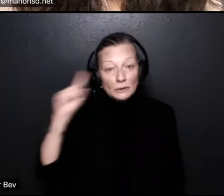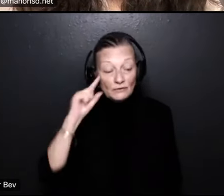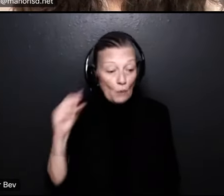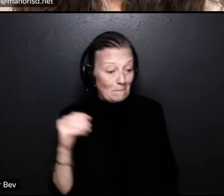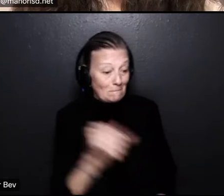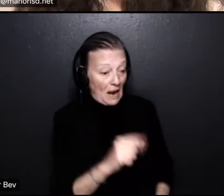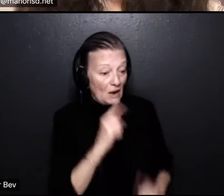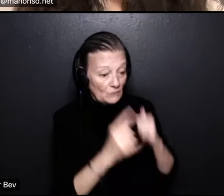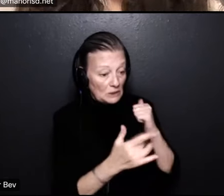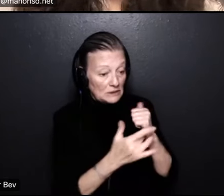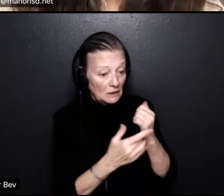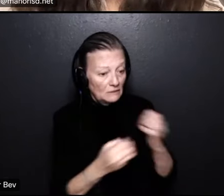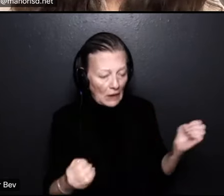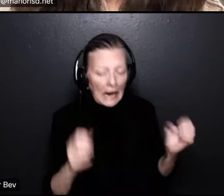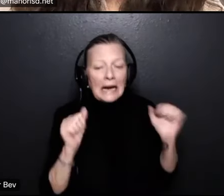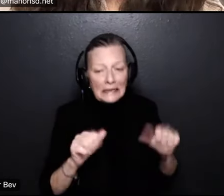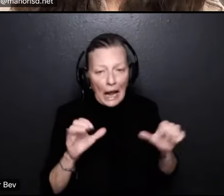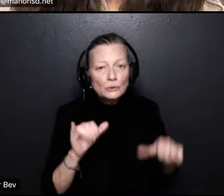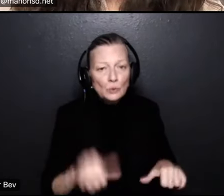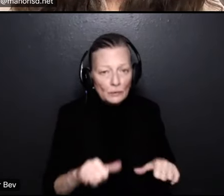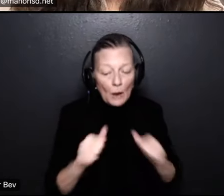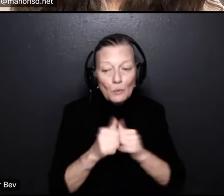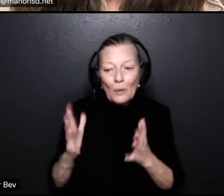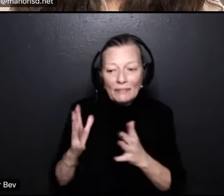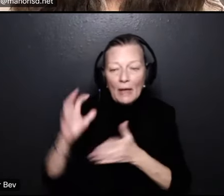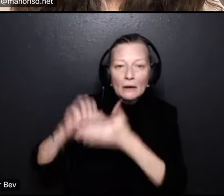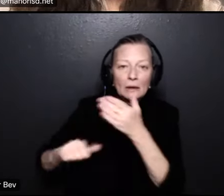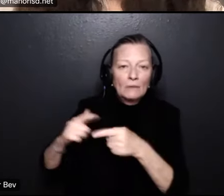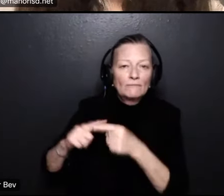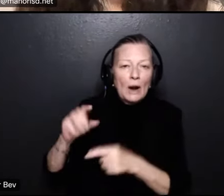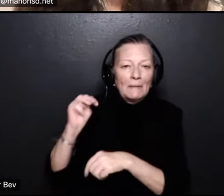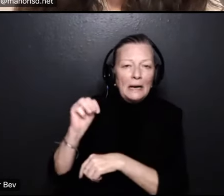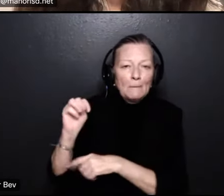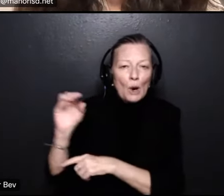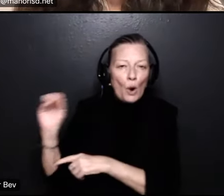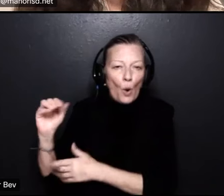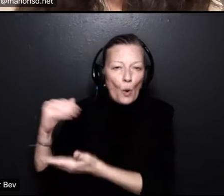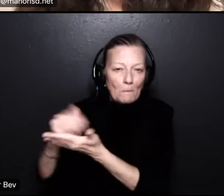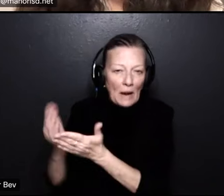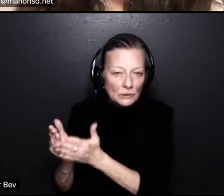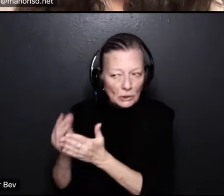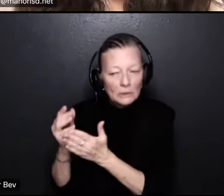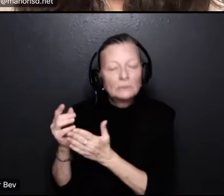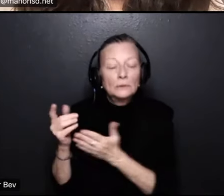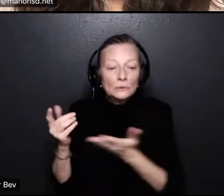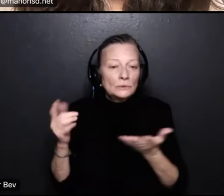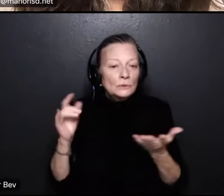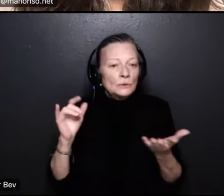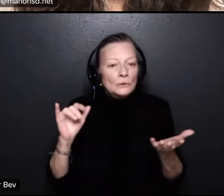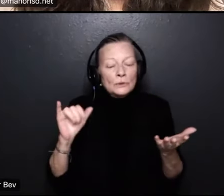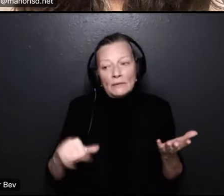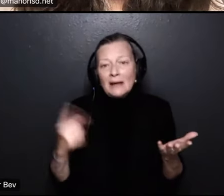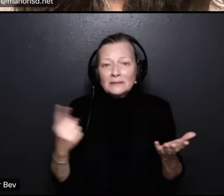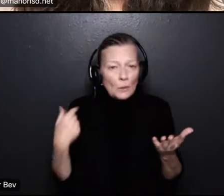impacting the mno budget which pays for compensation and salaries so it's certainly something that we talked about it's certainly something we want to do